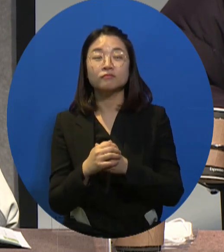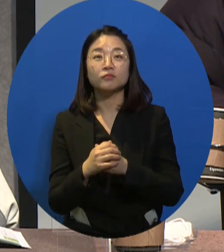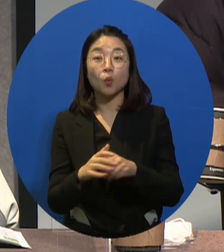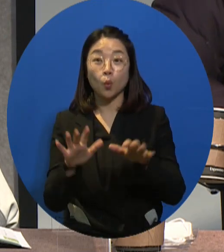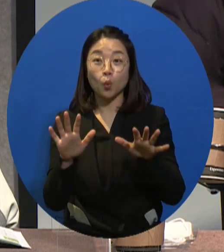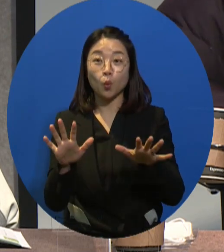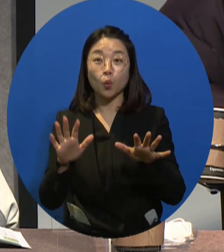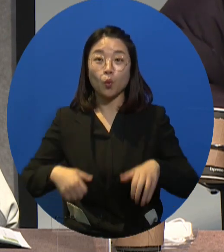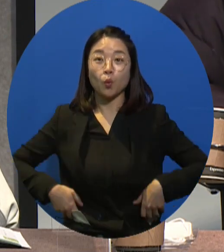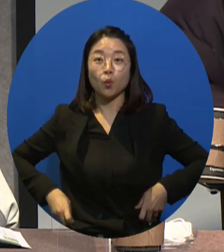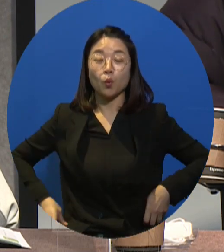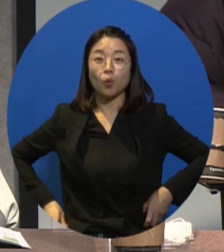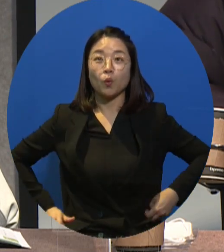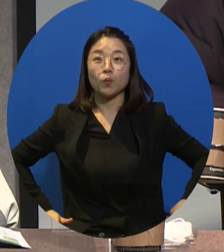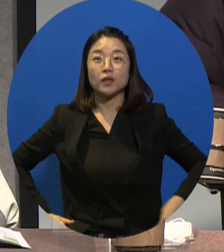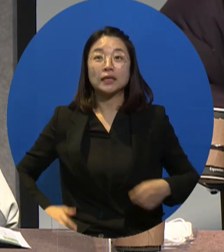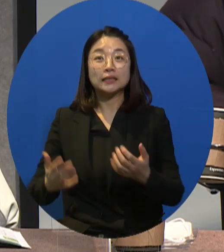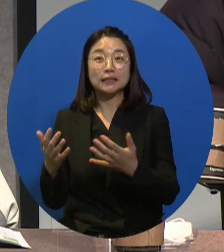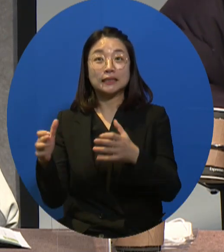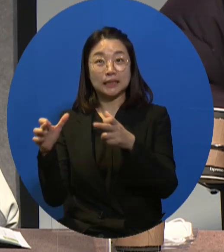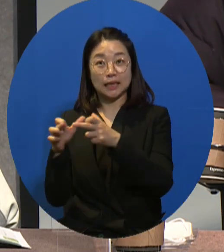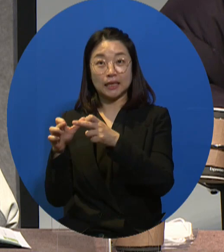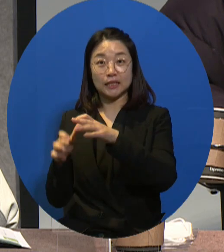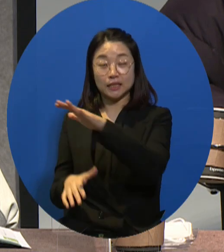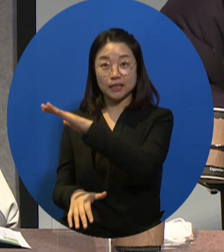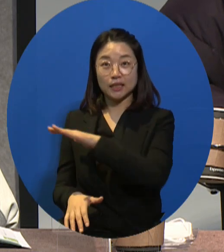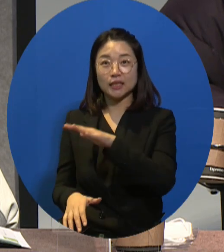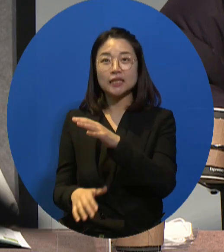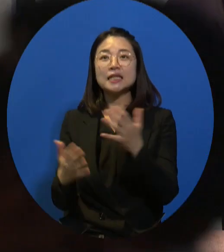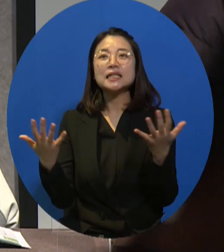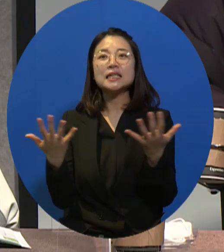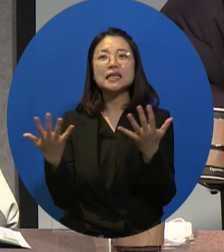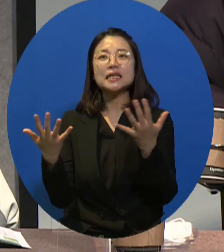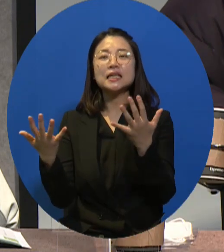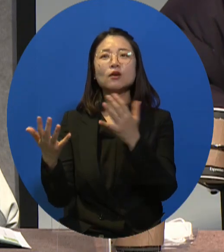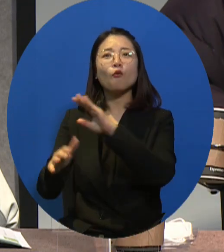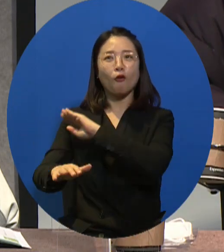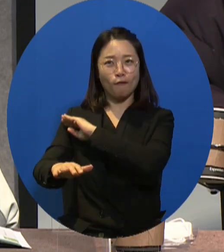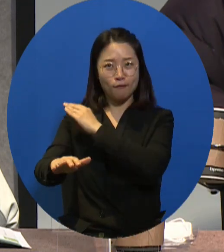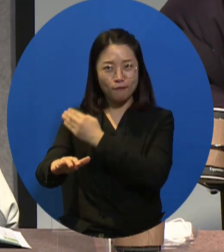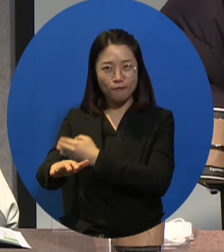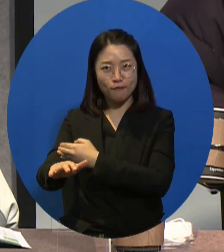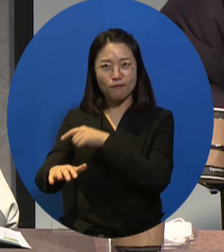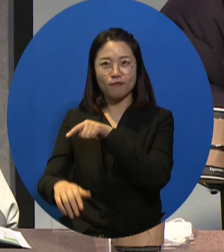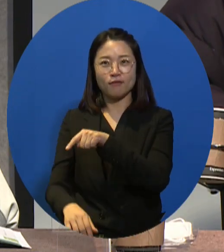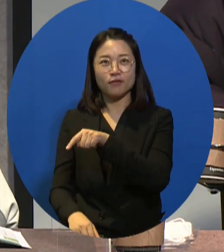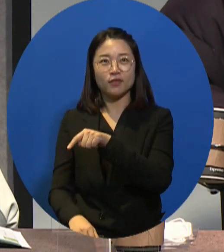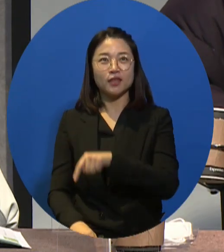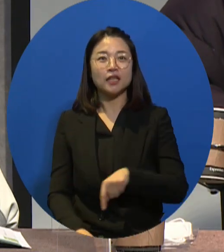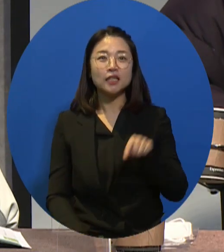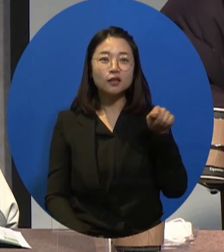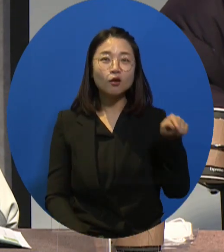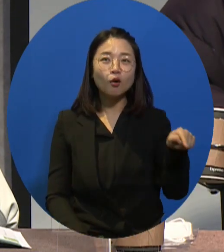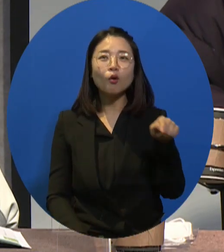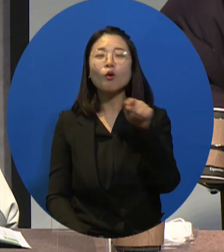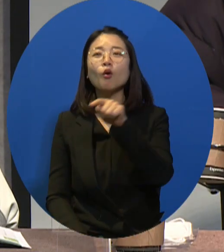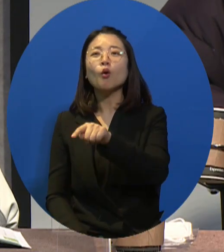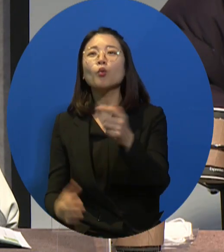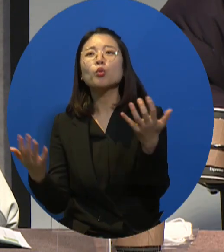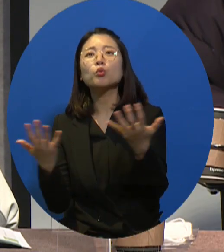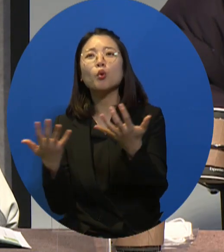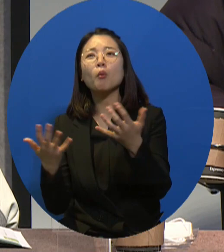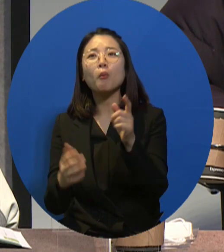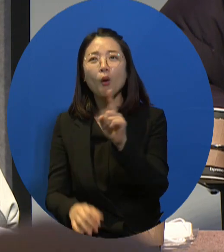might interpret this to mean that it has some negative connotations, saying that